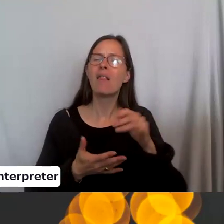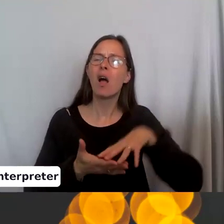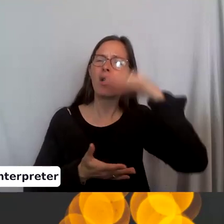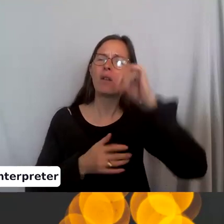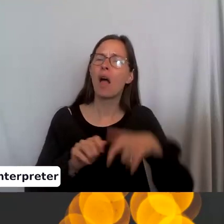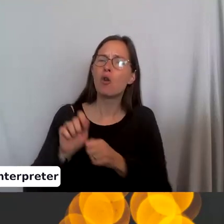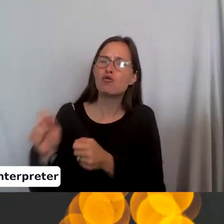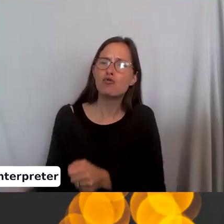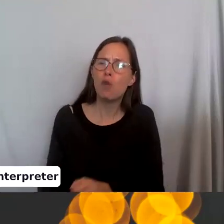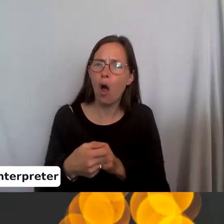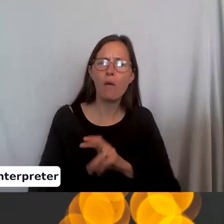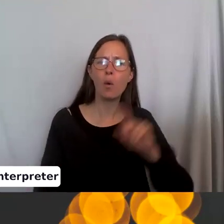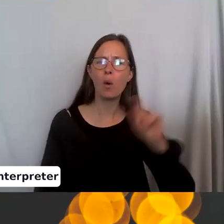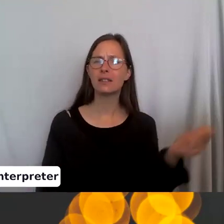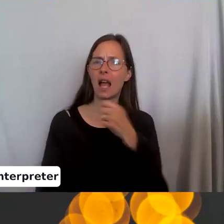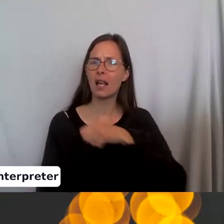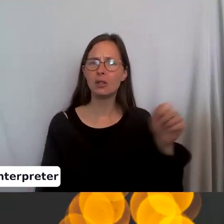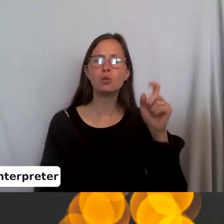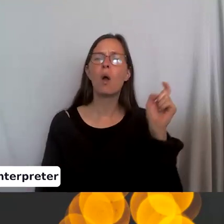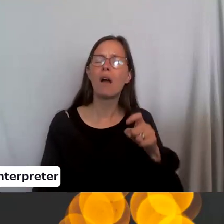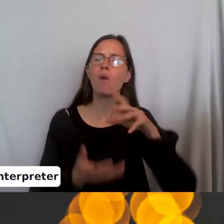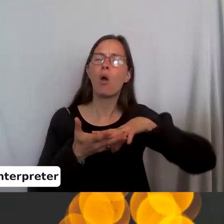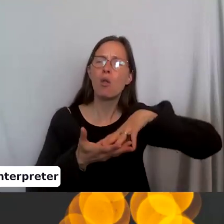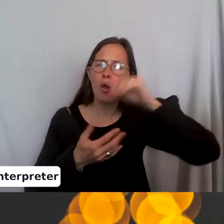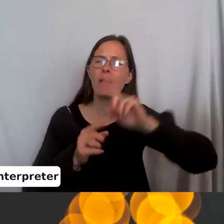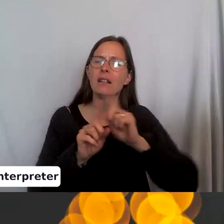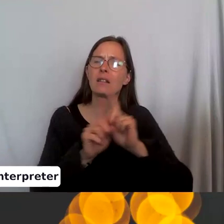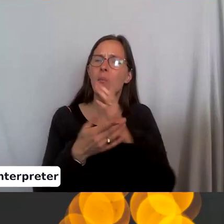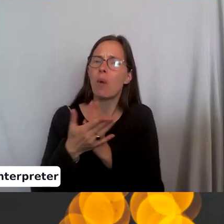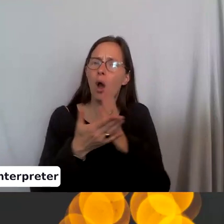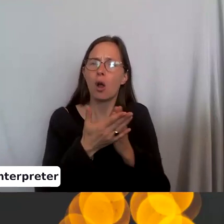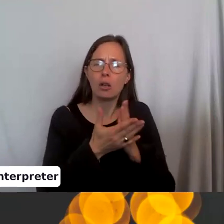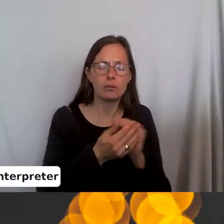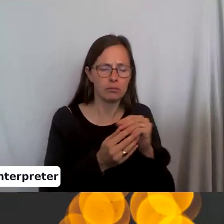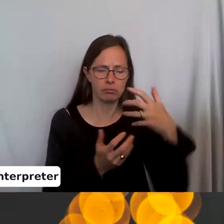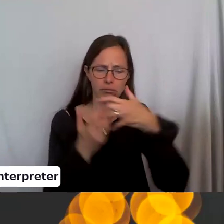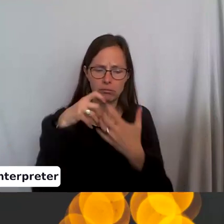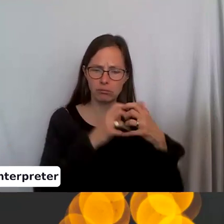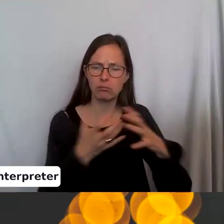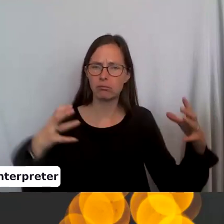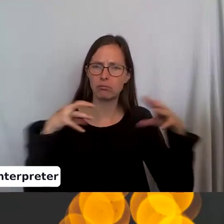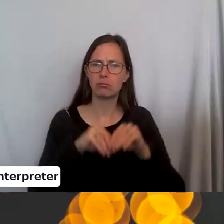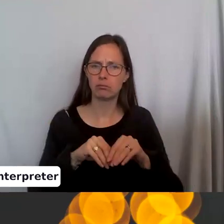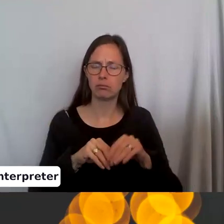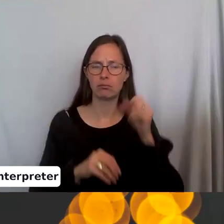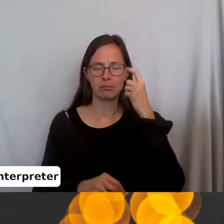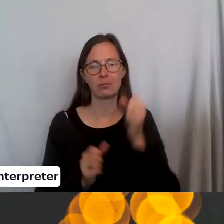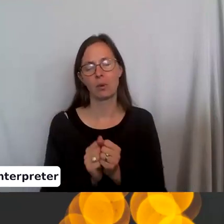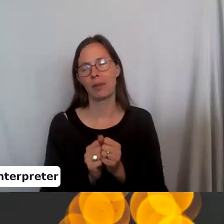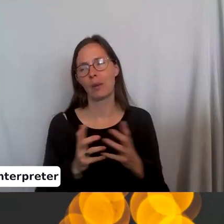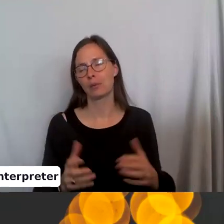or play tennis. You have to learn all the components and put them together without the swinging of a